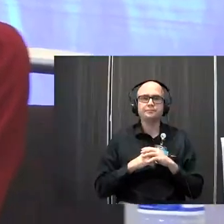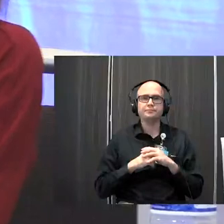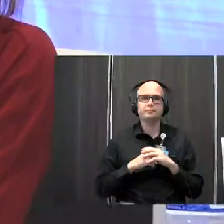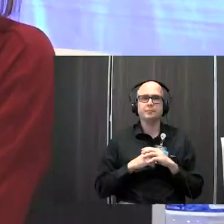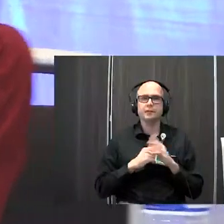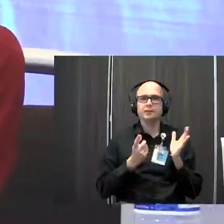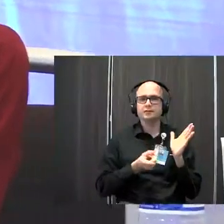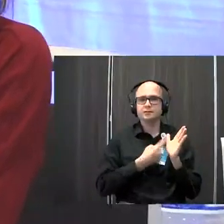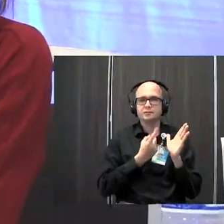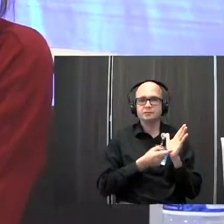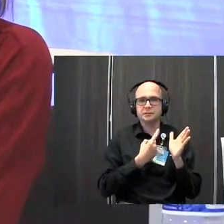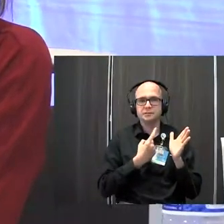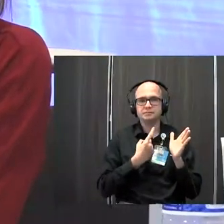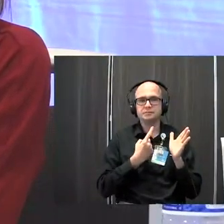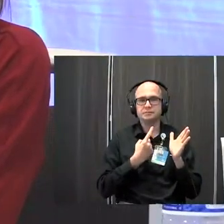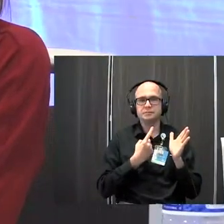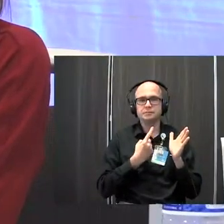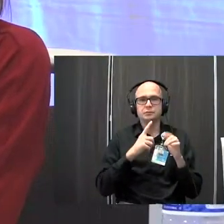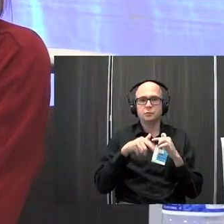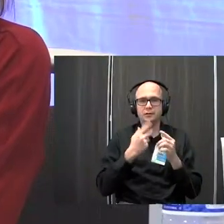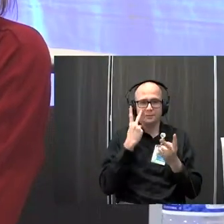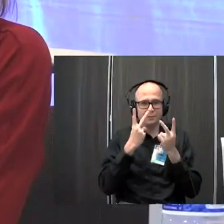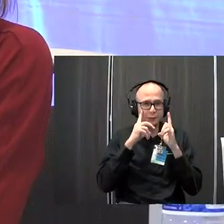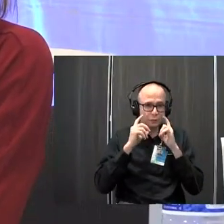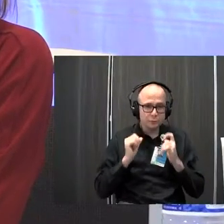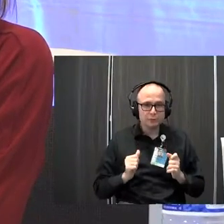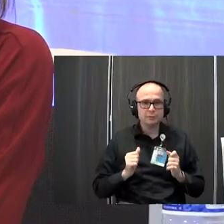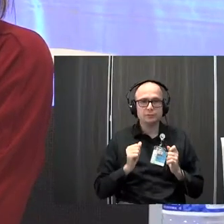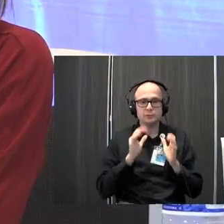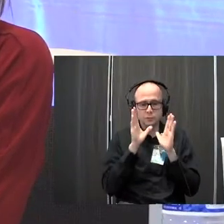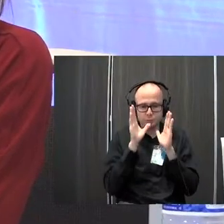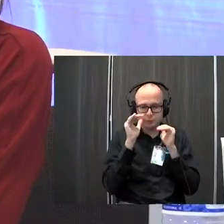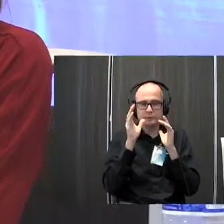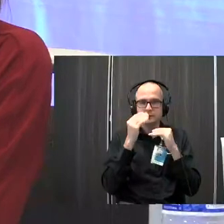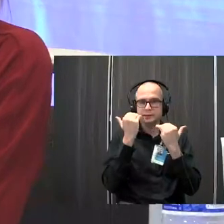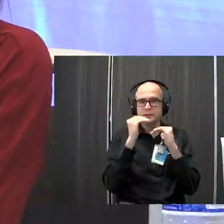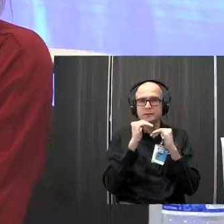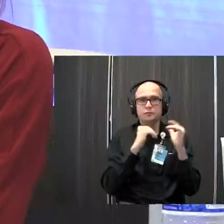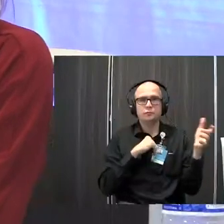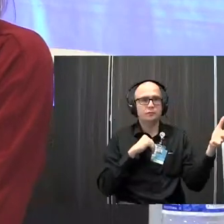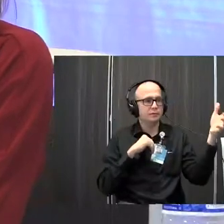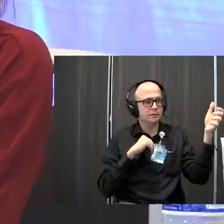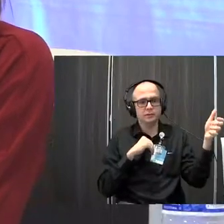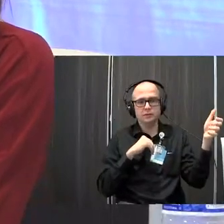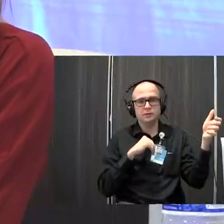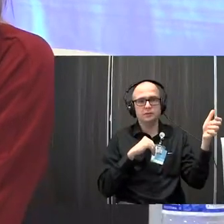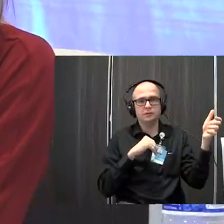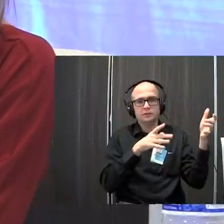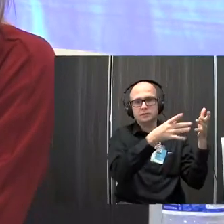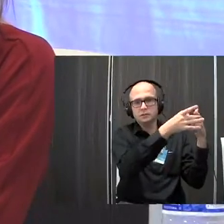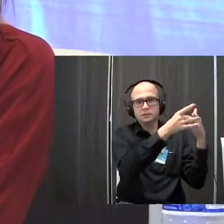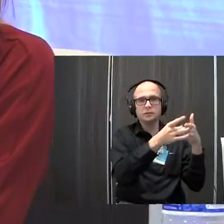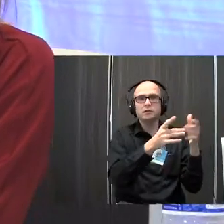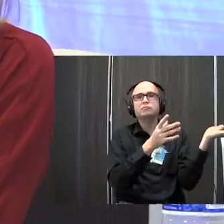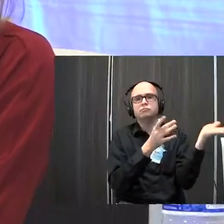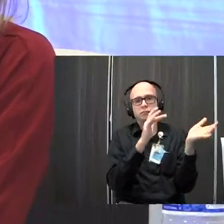sometimes what we've done when there is low vision we've actually used the key guard as a guide pop